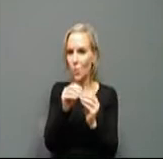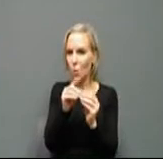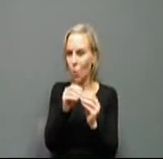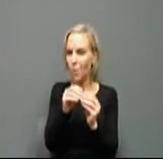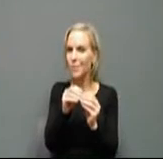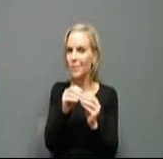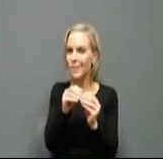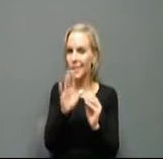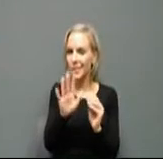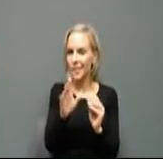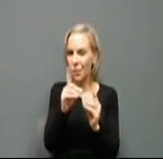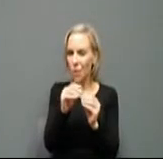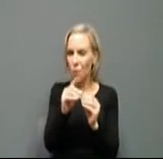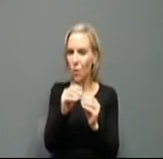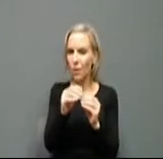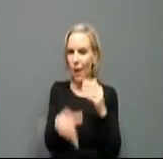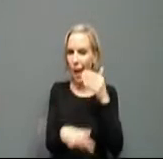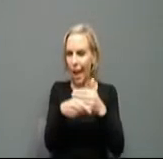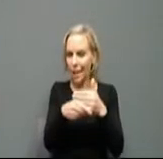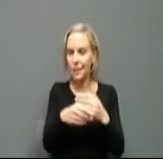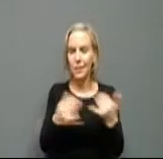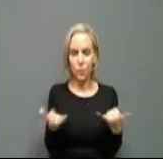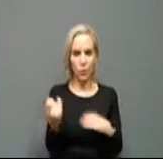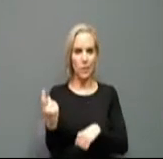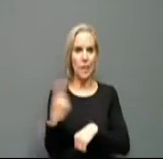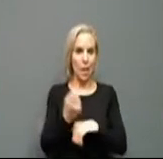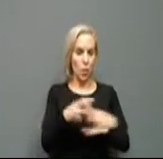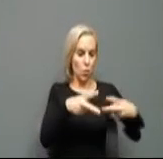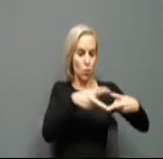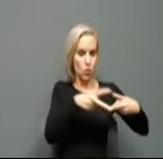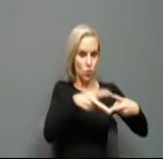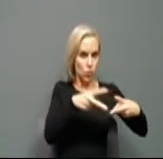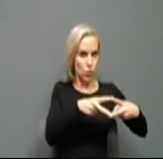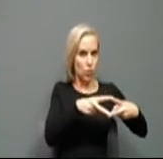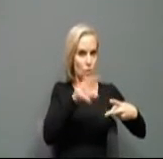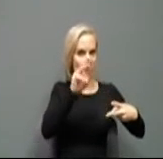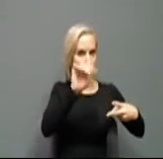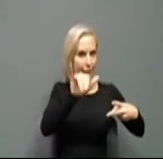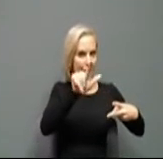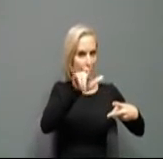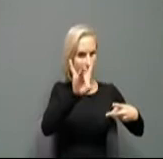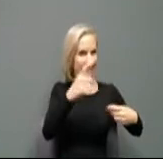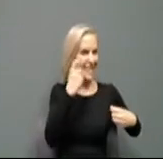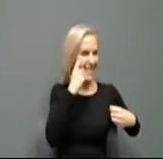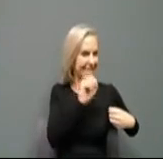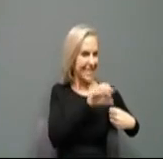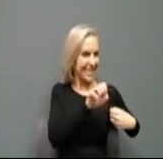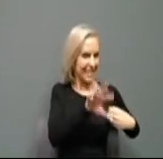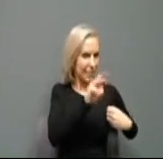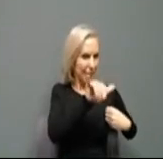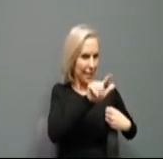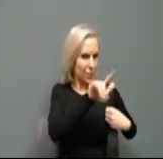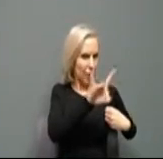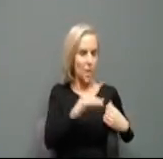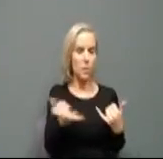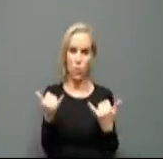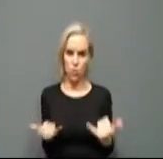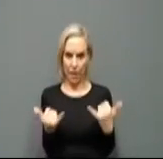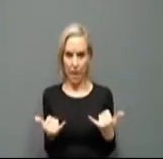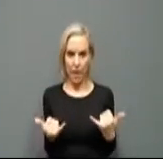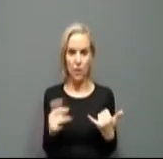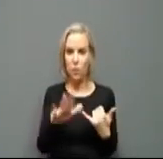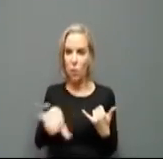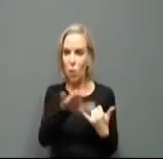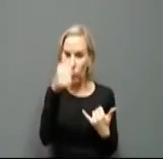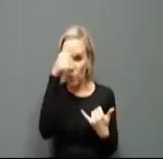This is being made today. Those two capacity changes are May 28th. But beginning today, as you all remember, we